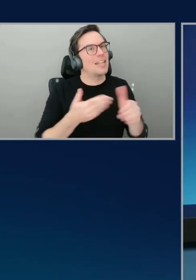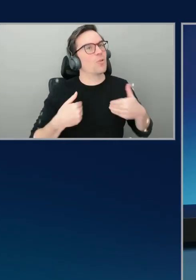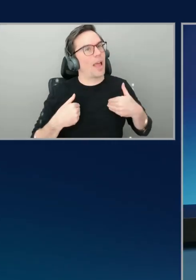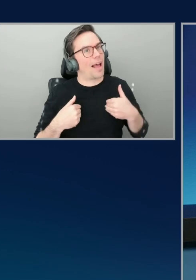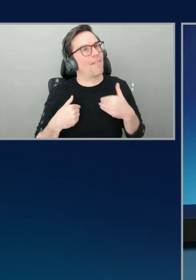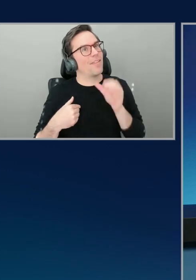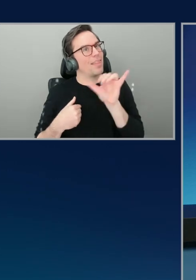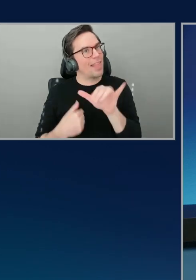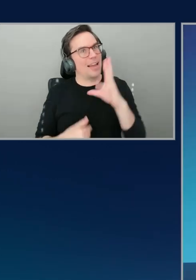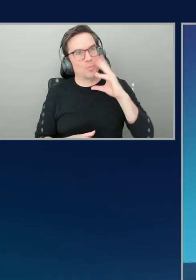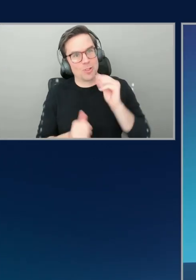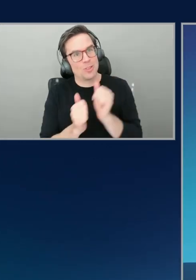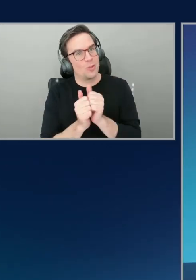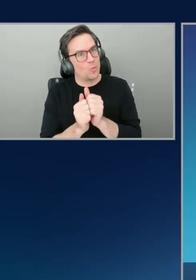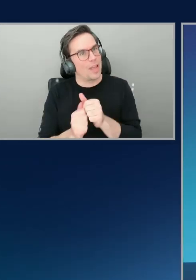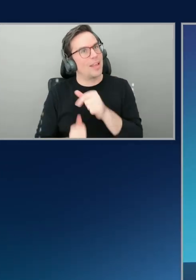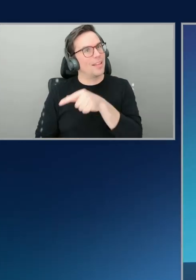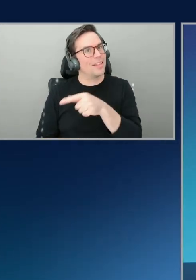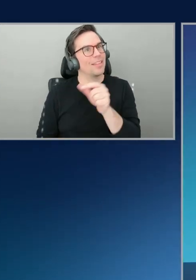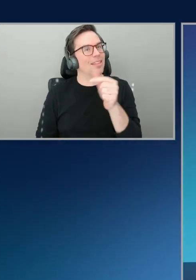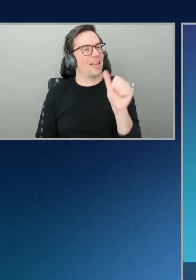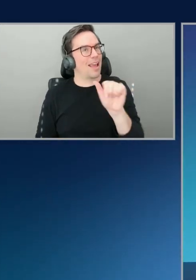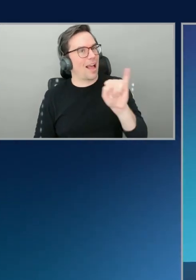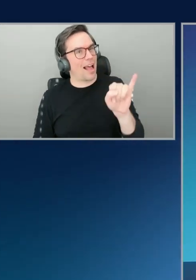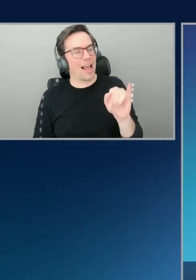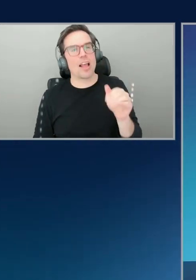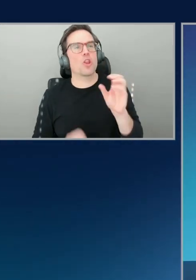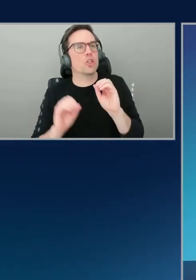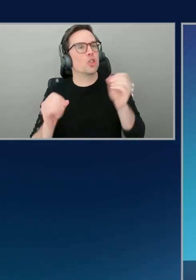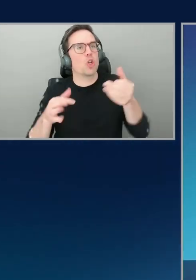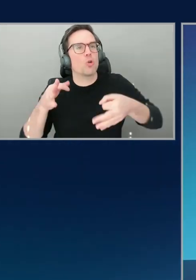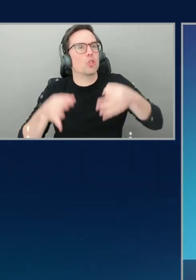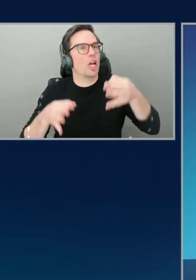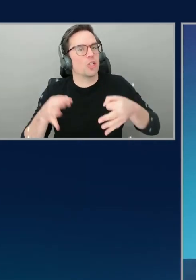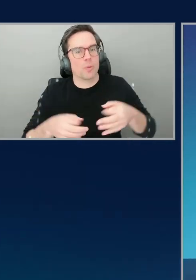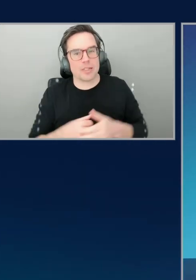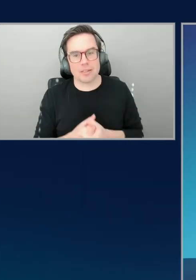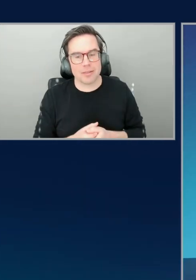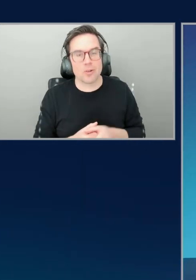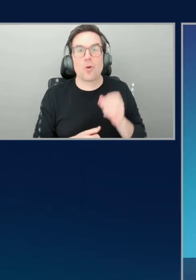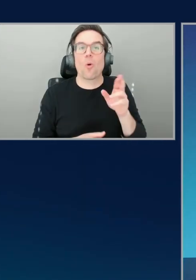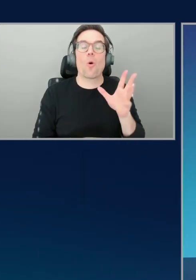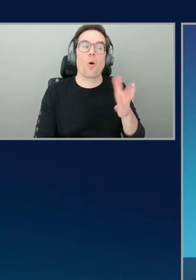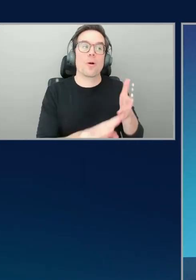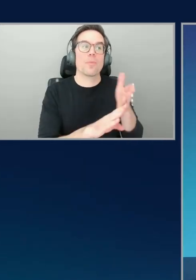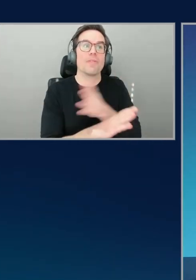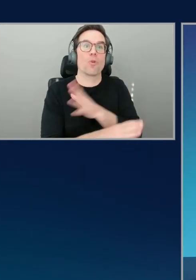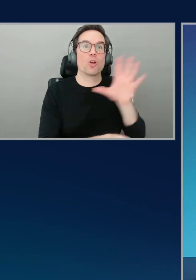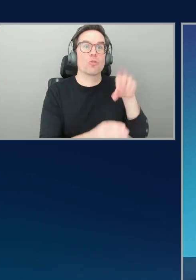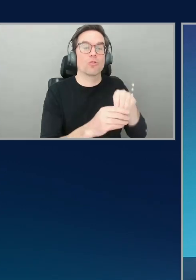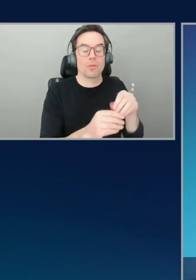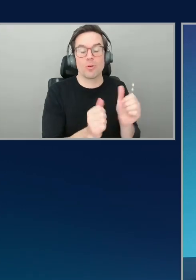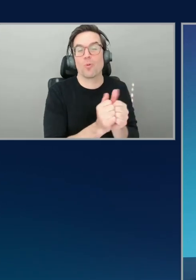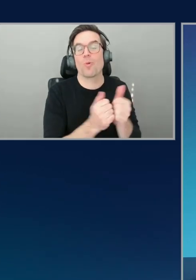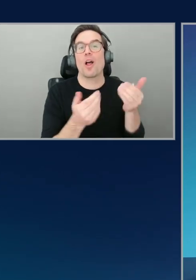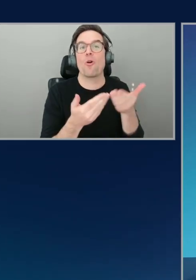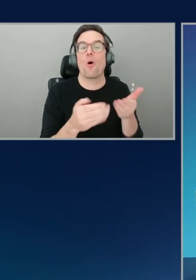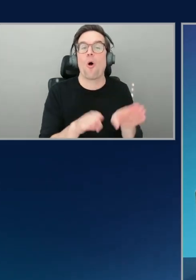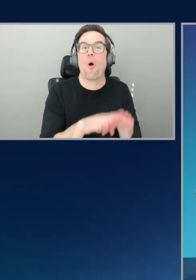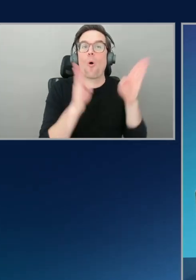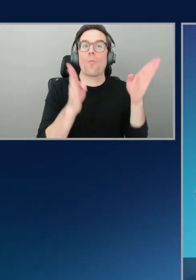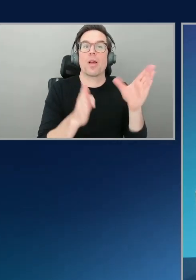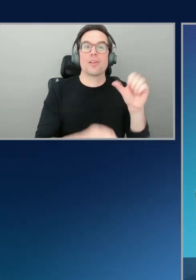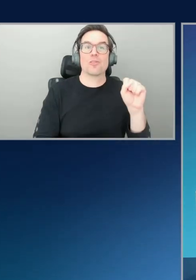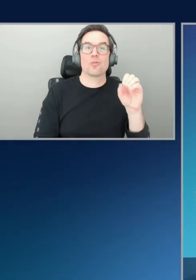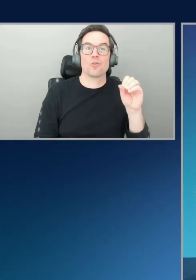judgment. Before like contributing to an open source project. I mean, that's another one, you know what I mean? Cause that, that's a big first impression and you know, you want to make sure you start off